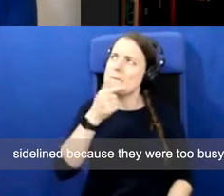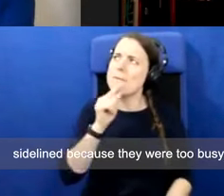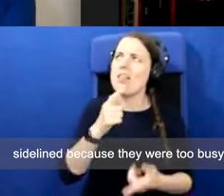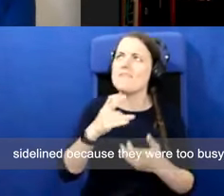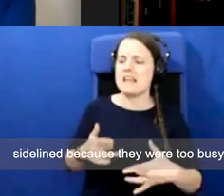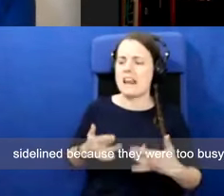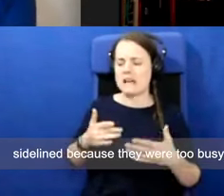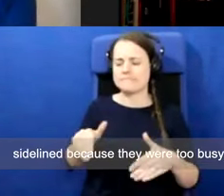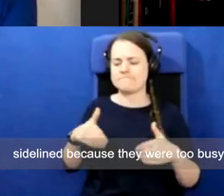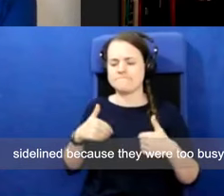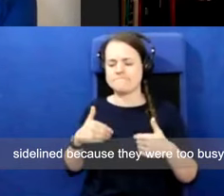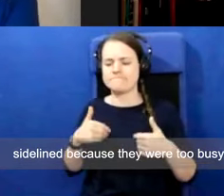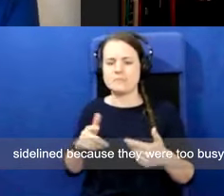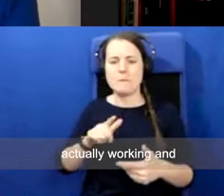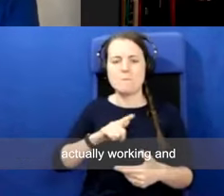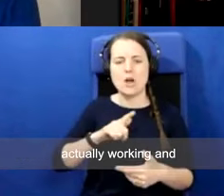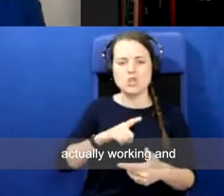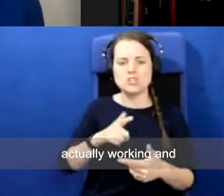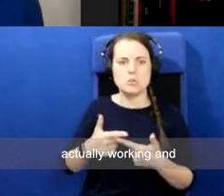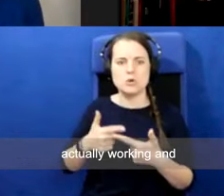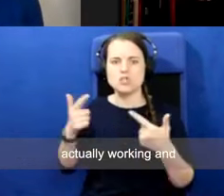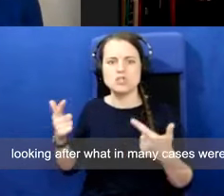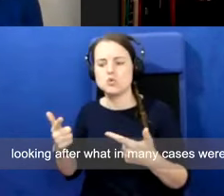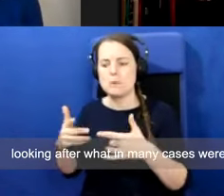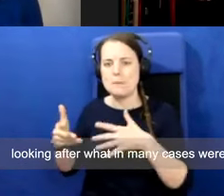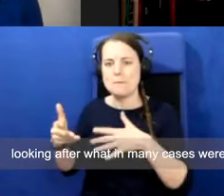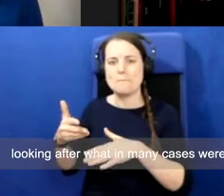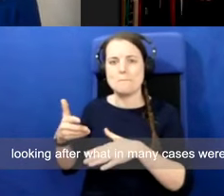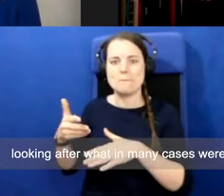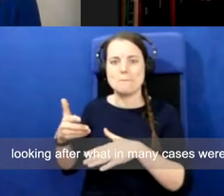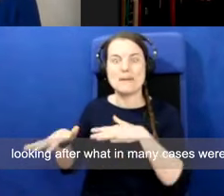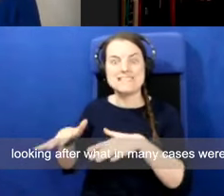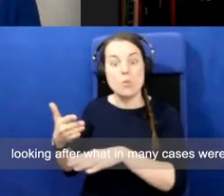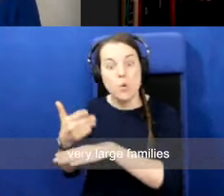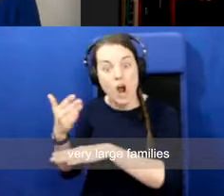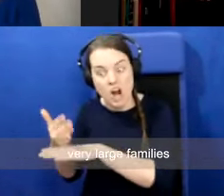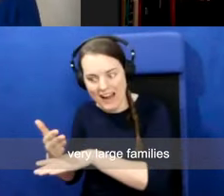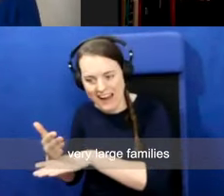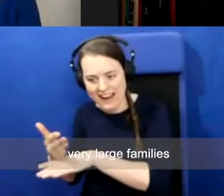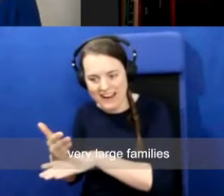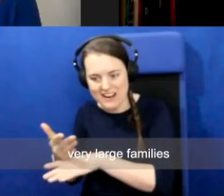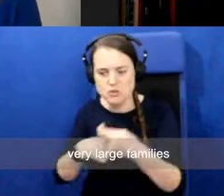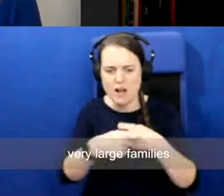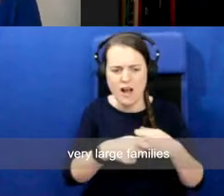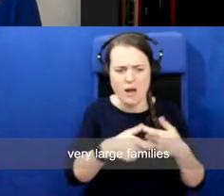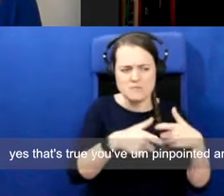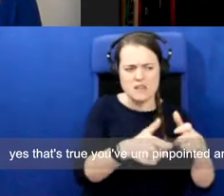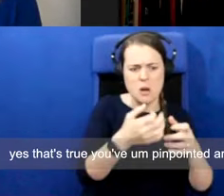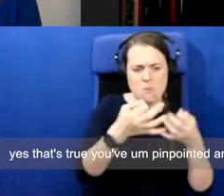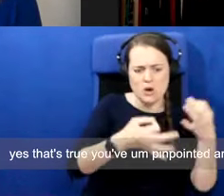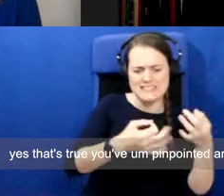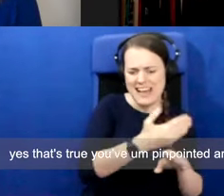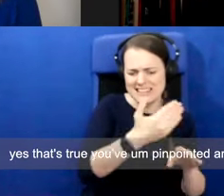were too busy actually working and looking after what in many cases were very large families. Yes, that's true. You've